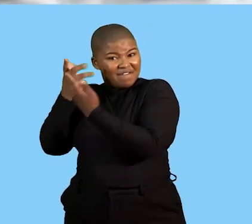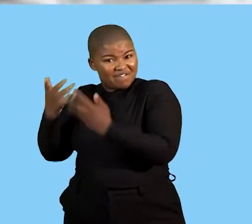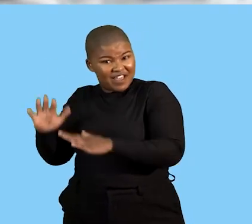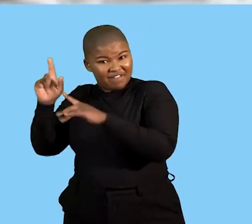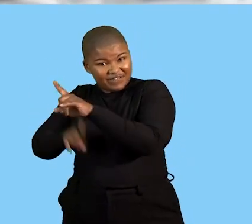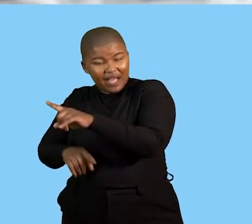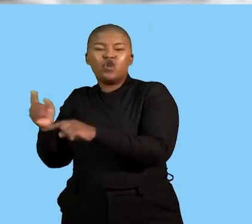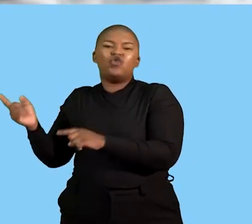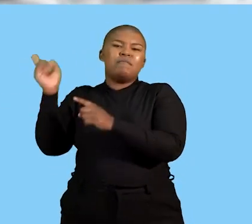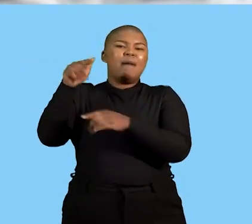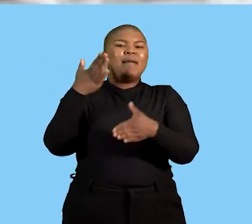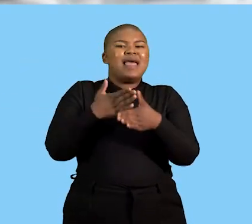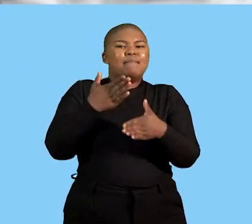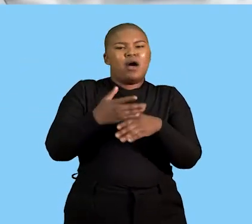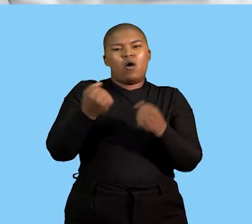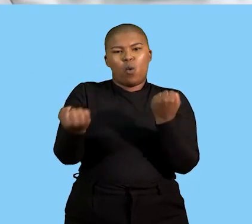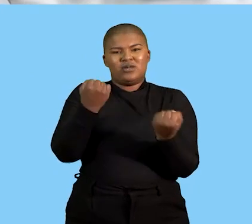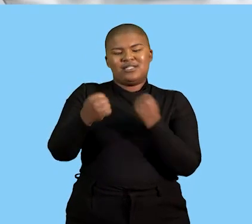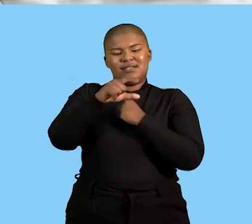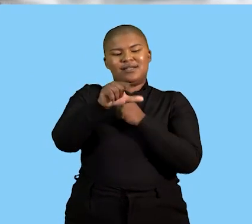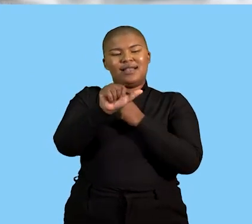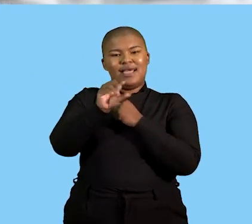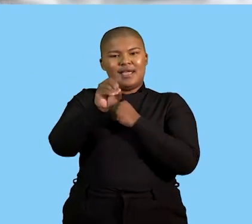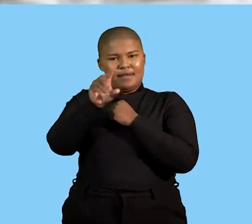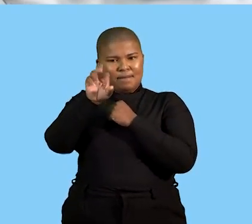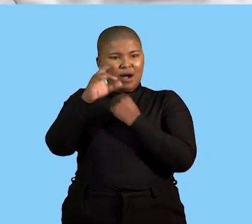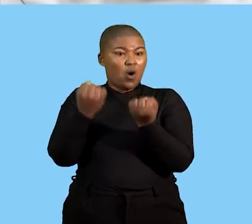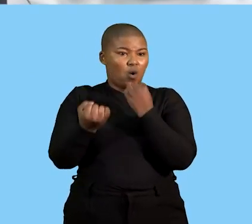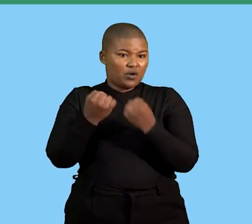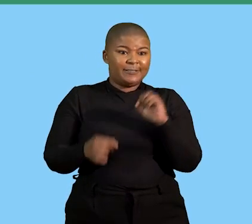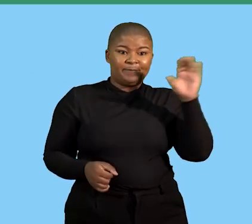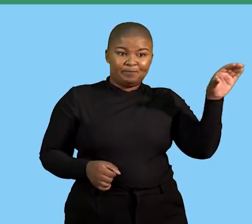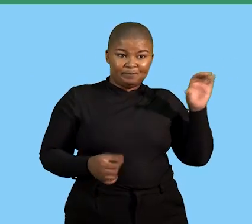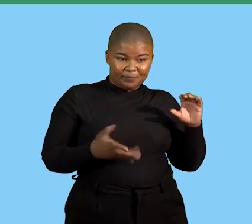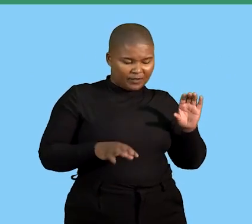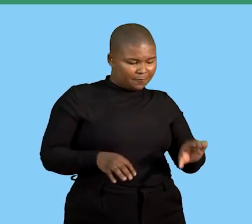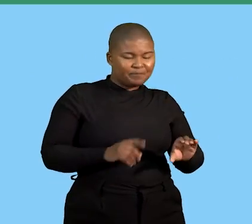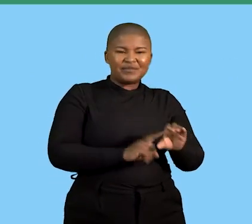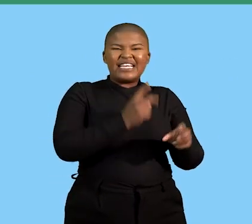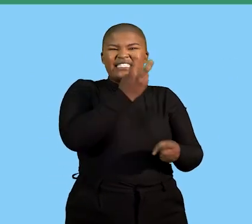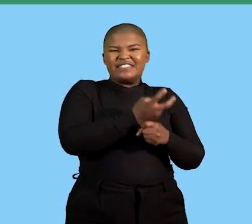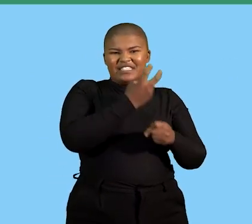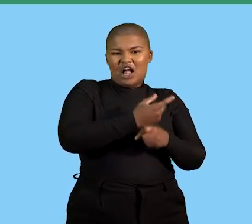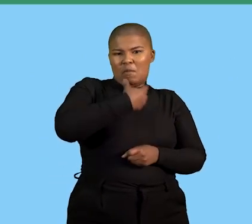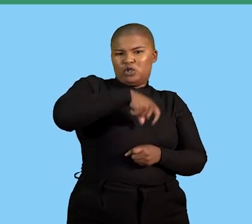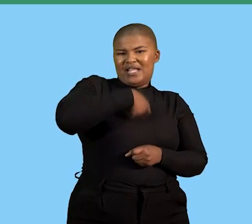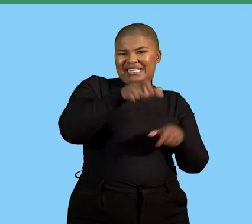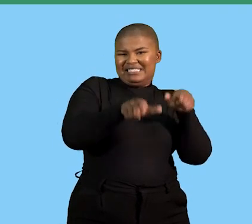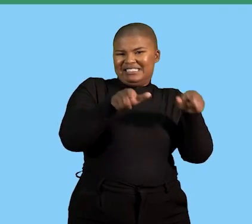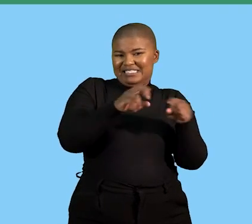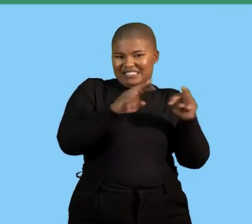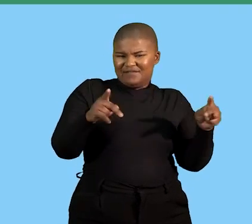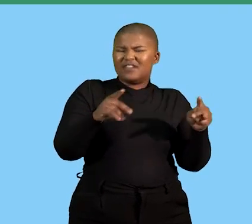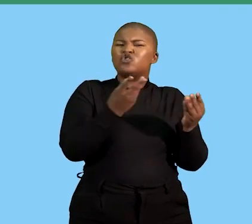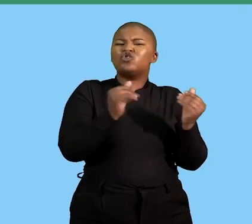appeal their decision via the labor court so that was your grievance procedure then we also had difficult personalities to say how